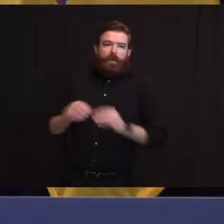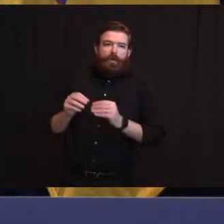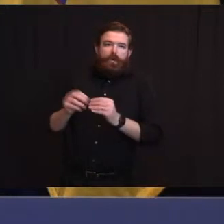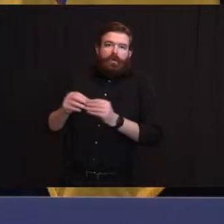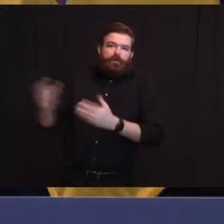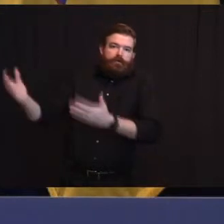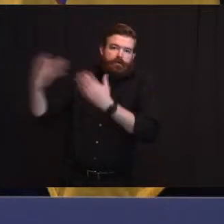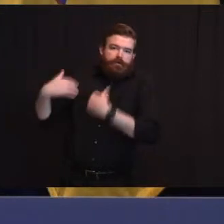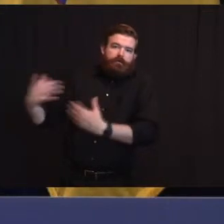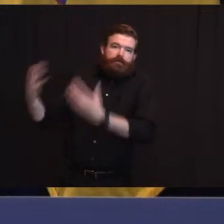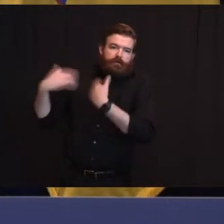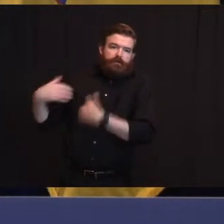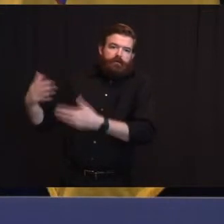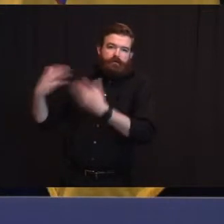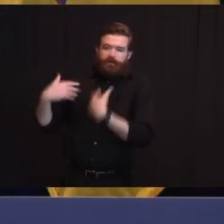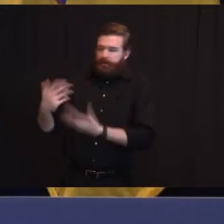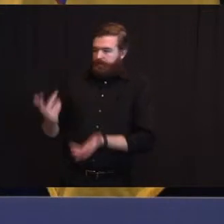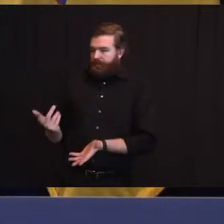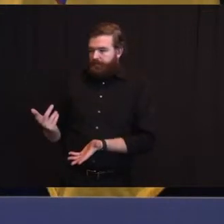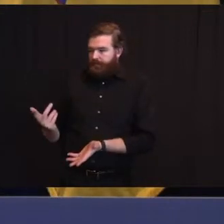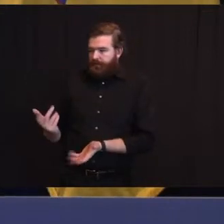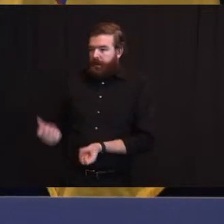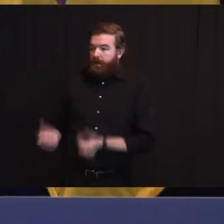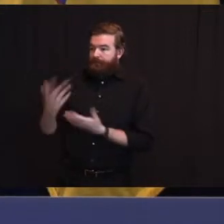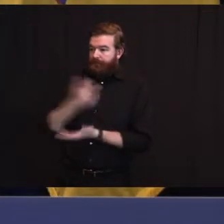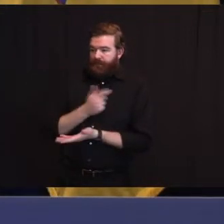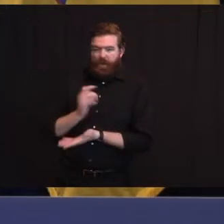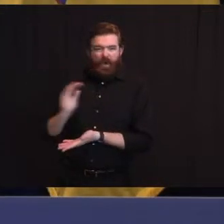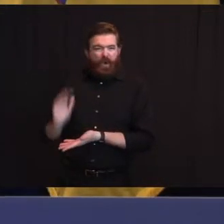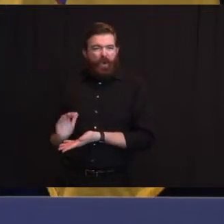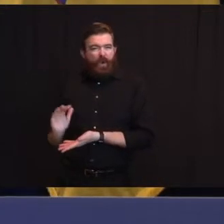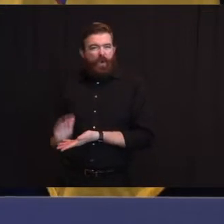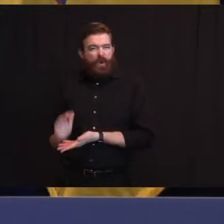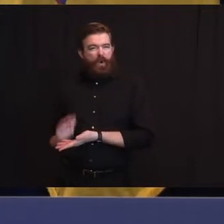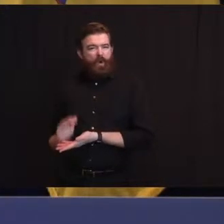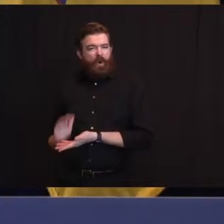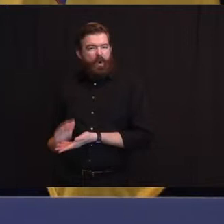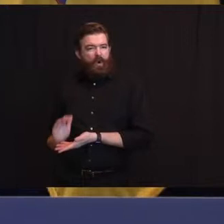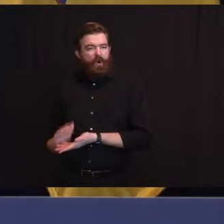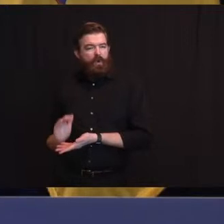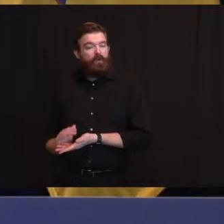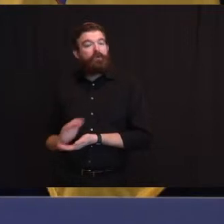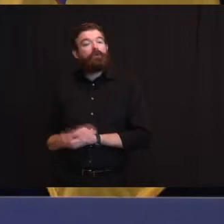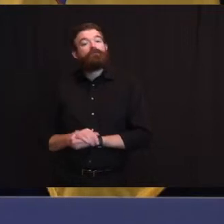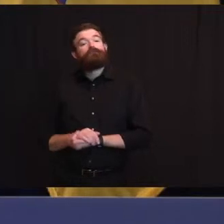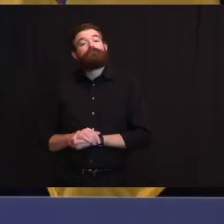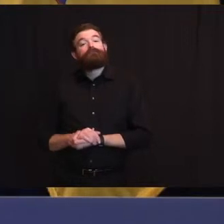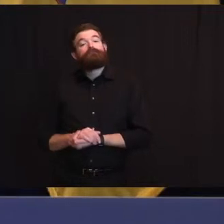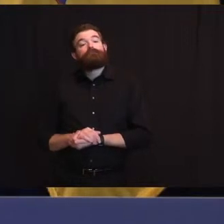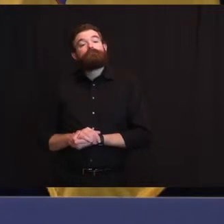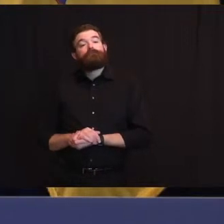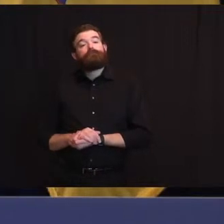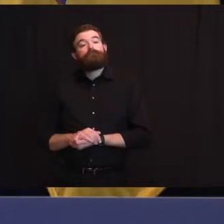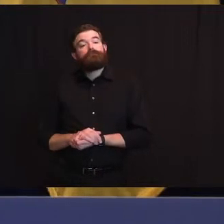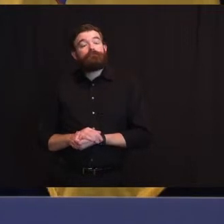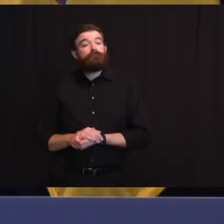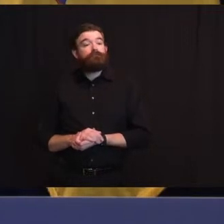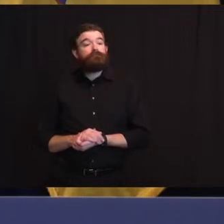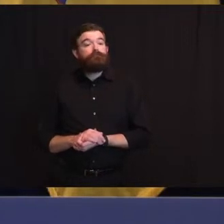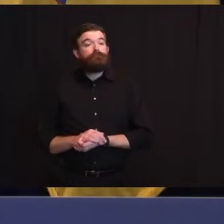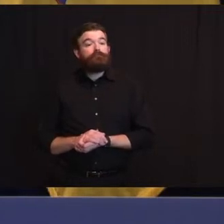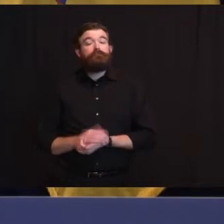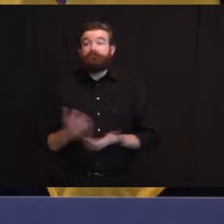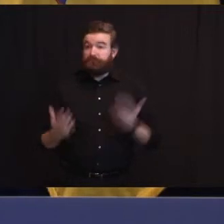however you might describe us, that there's some benefit to being seen to be taking it, which is a point I think we also